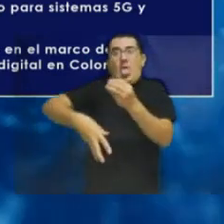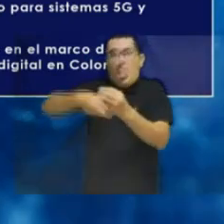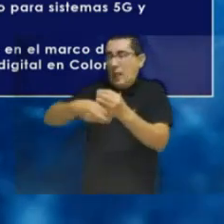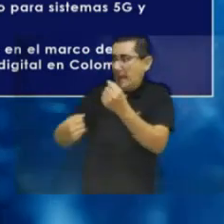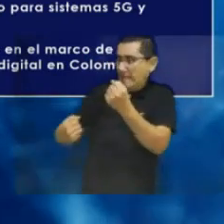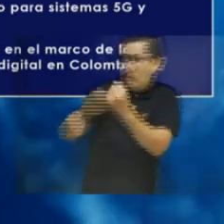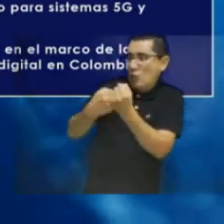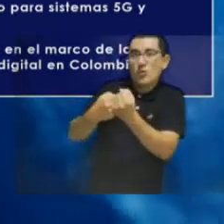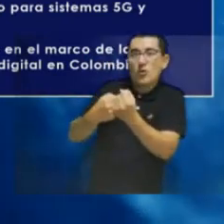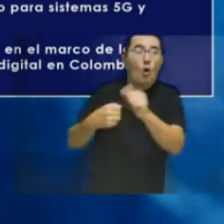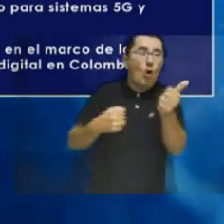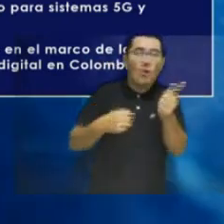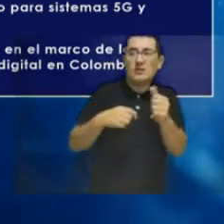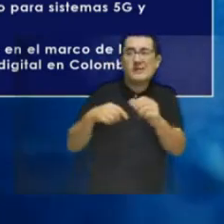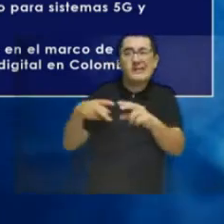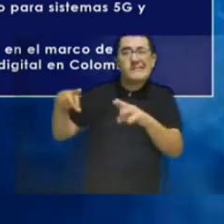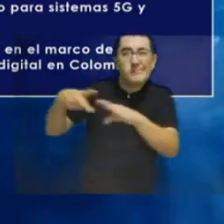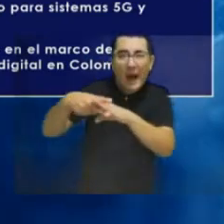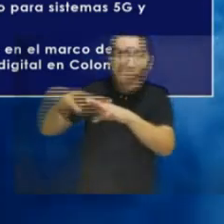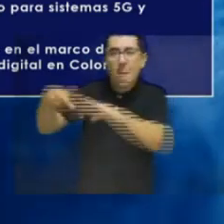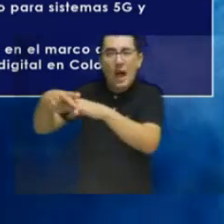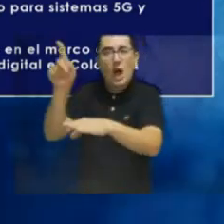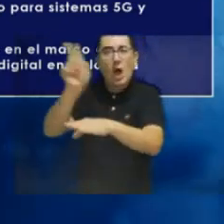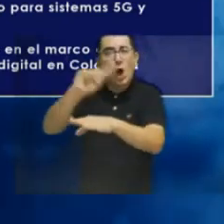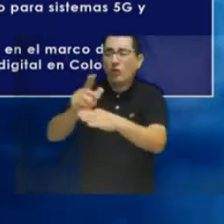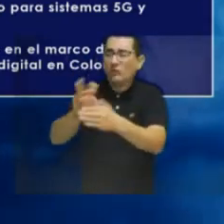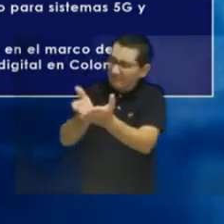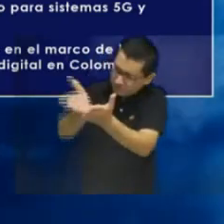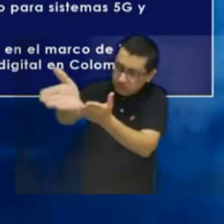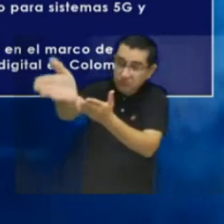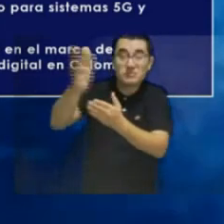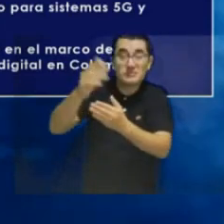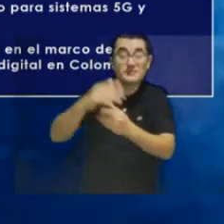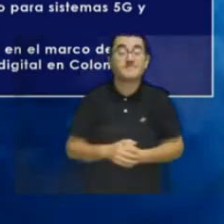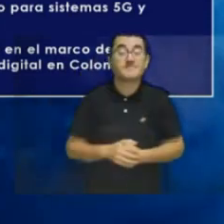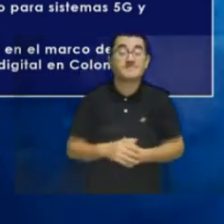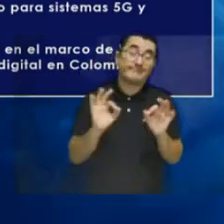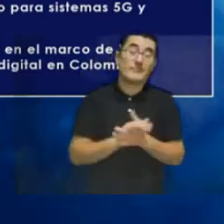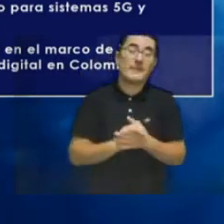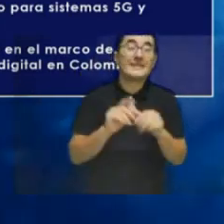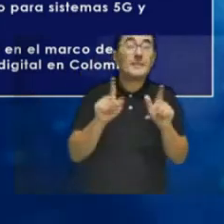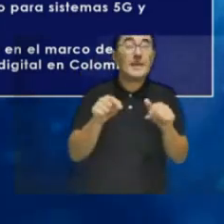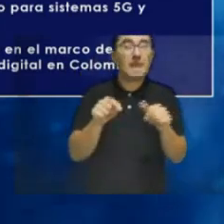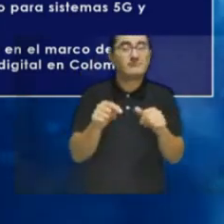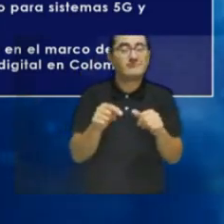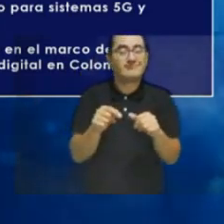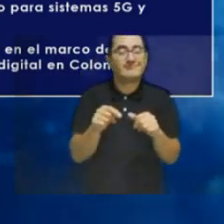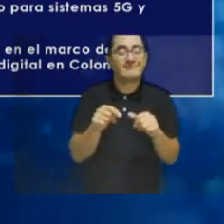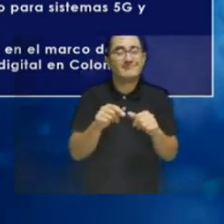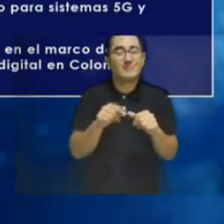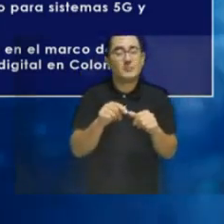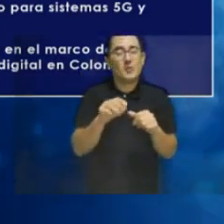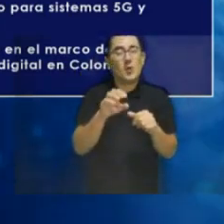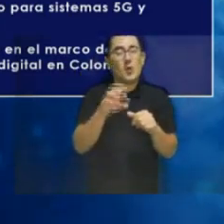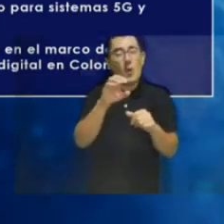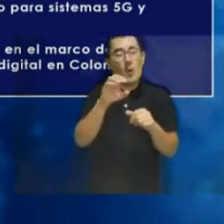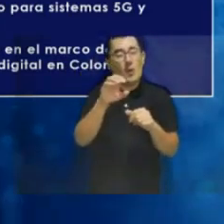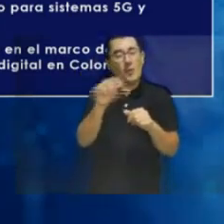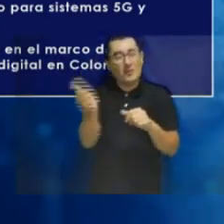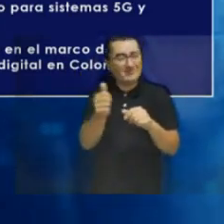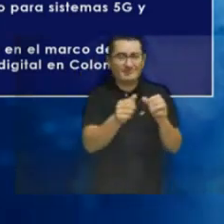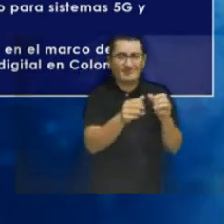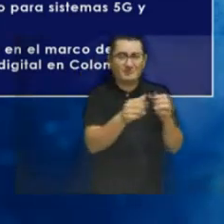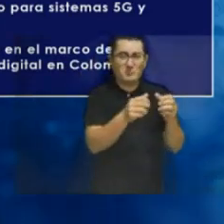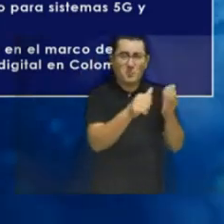or under the non-interference and sharing of 5G. In respect to initiatives such as OpenRAMP,